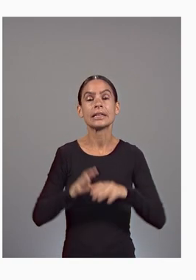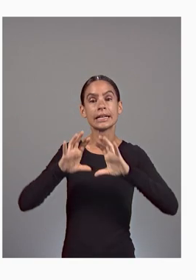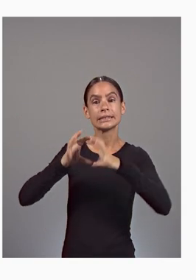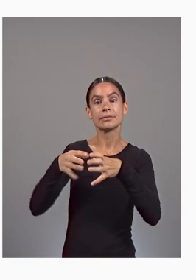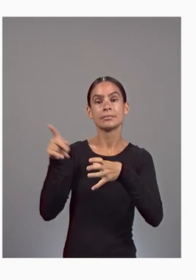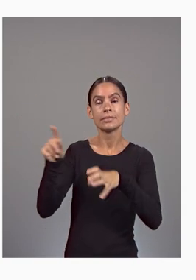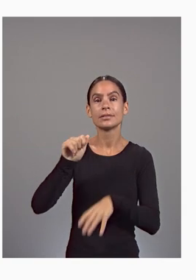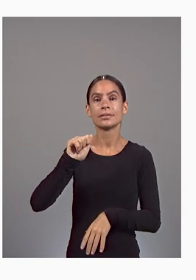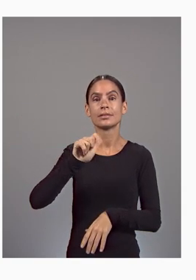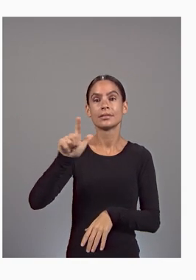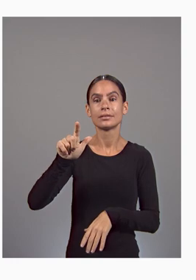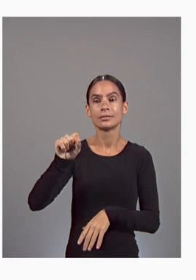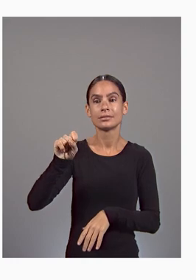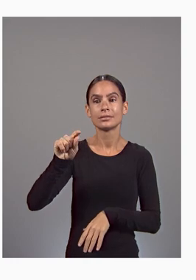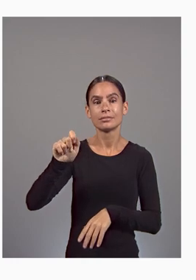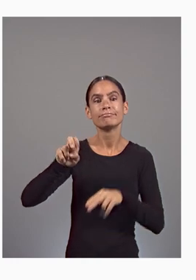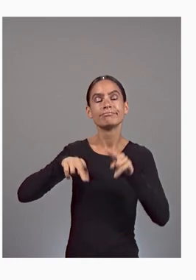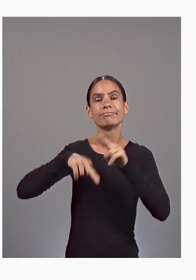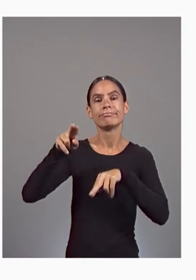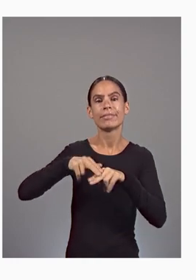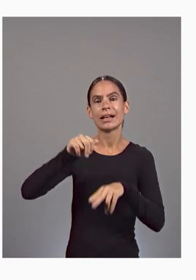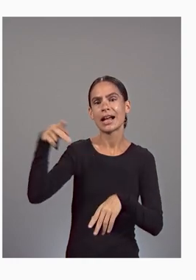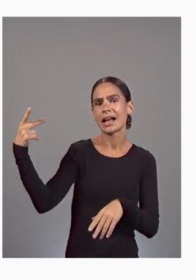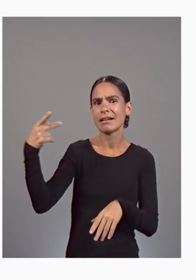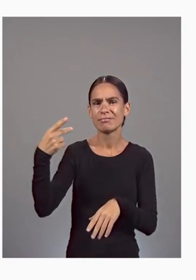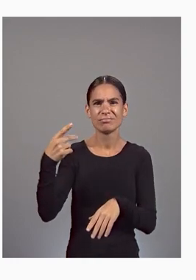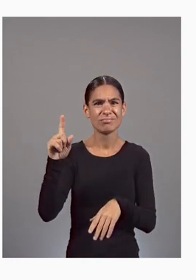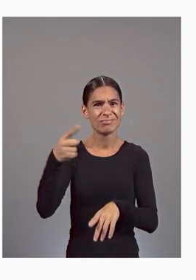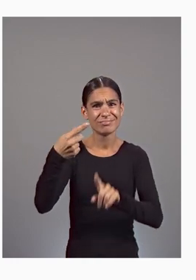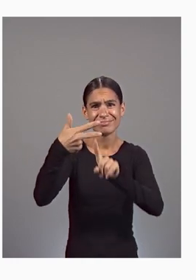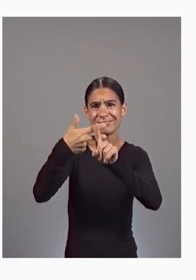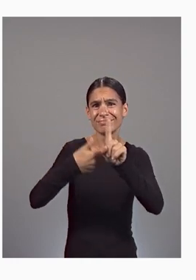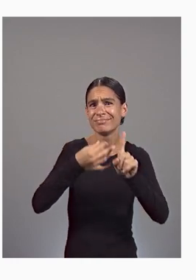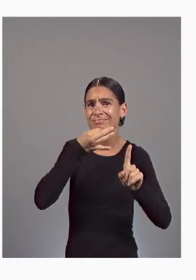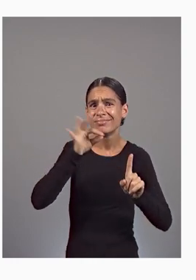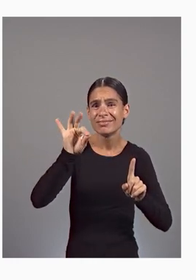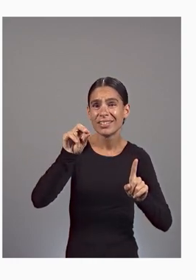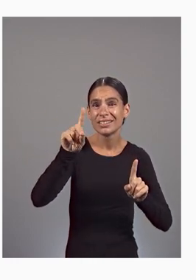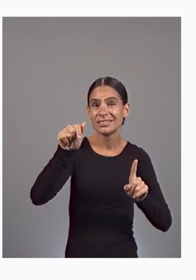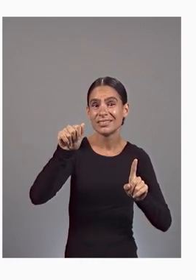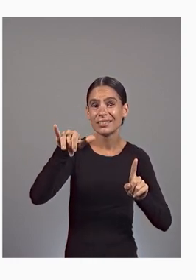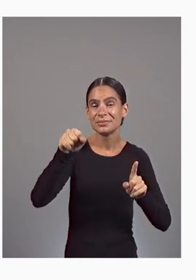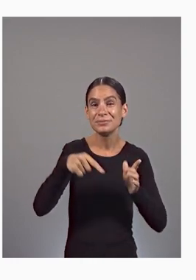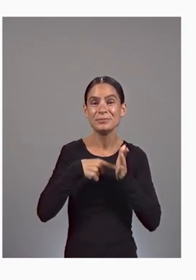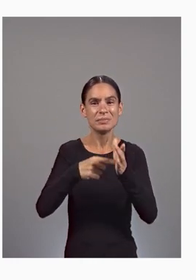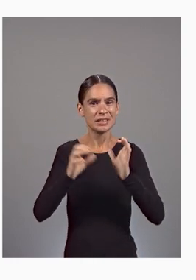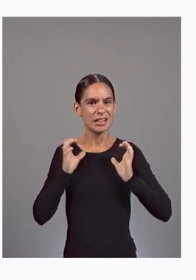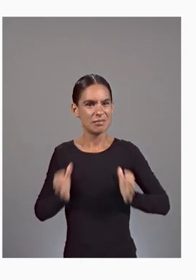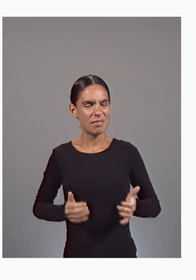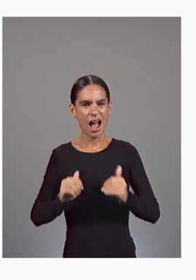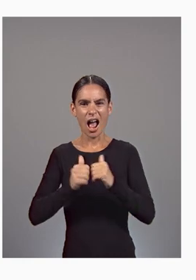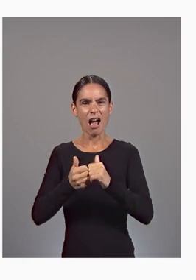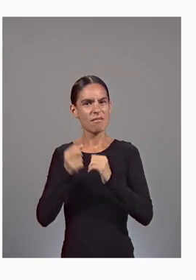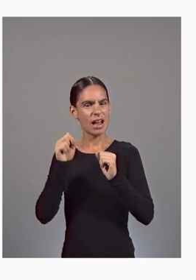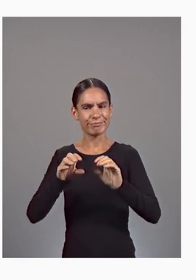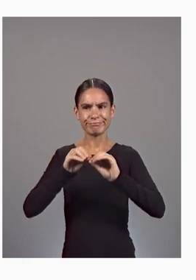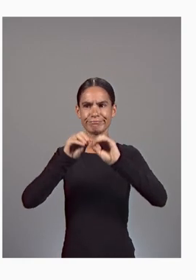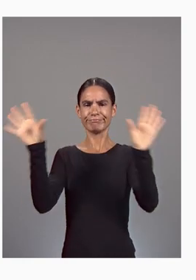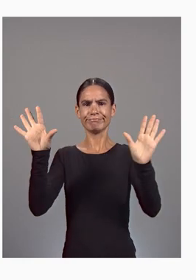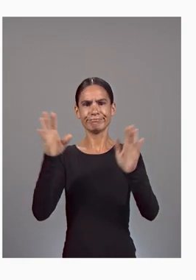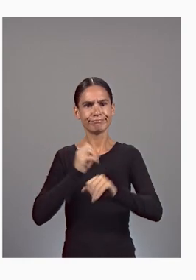in just 90 days to show customers how to more clearly and securely protect their homes.